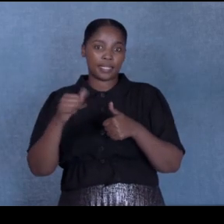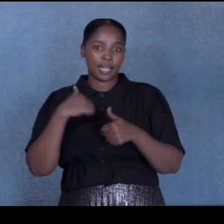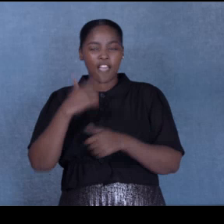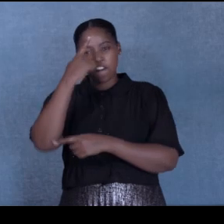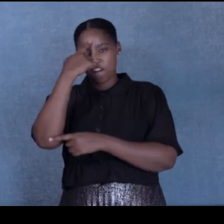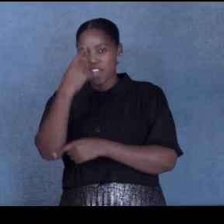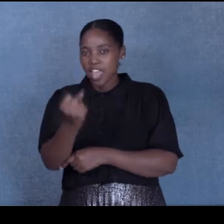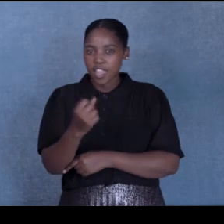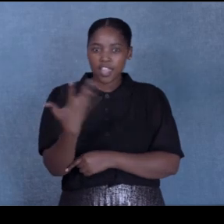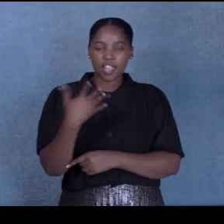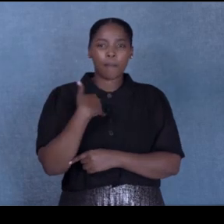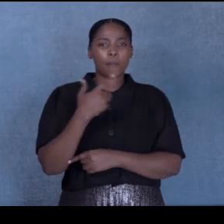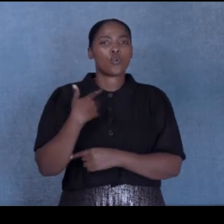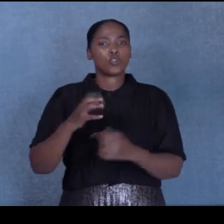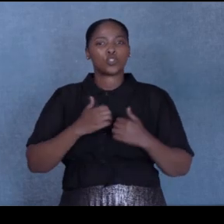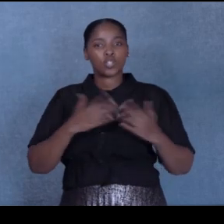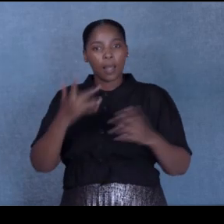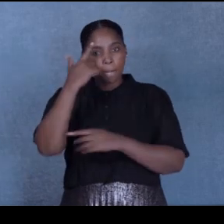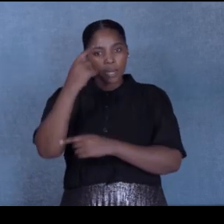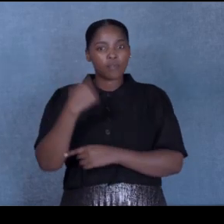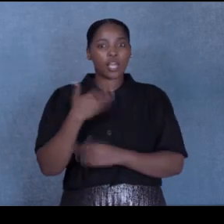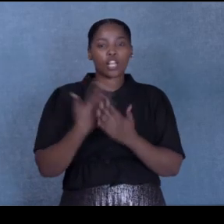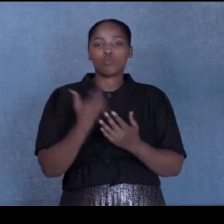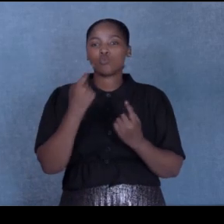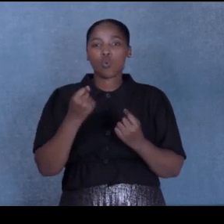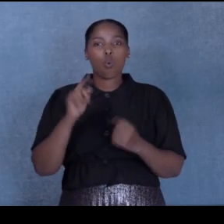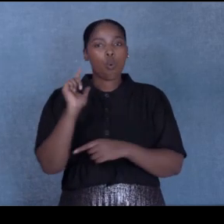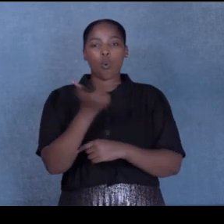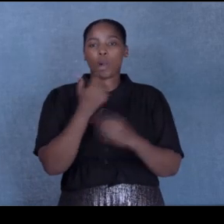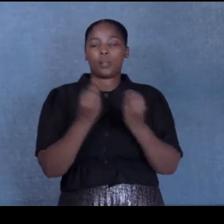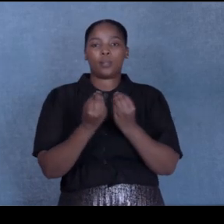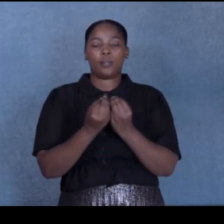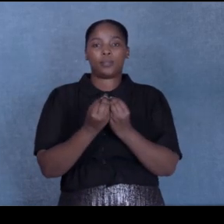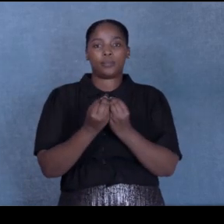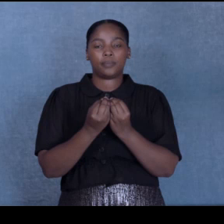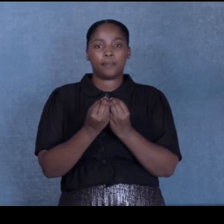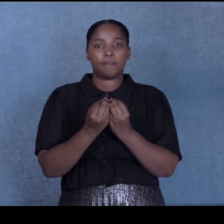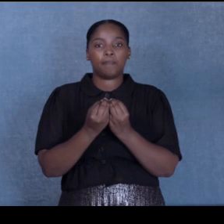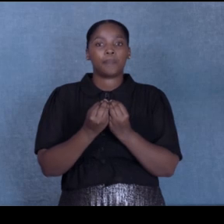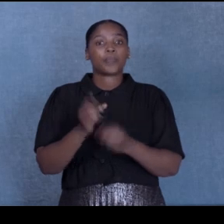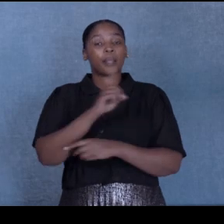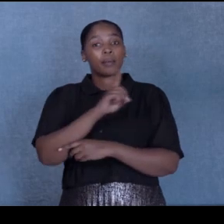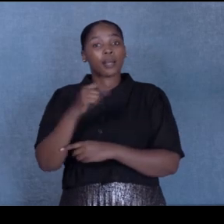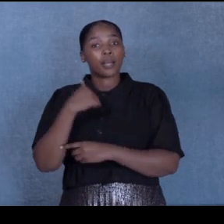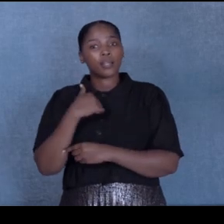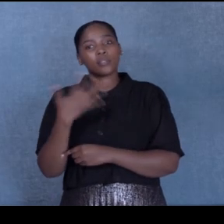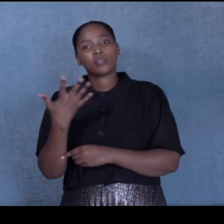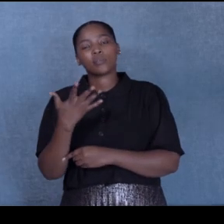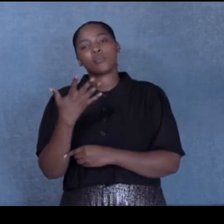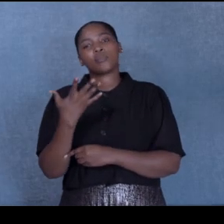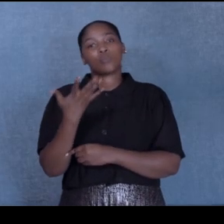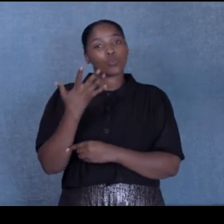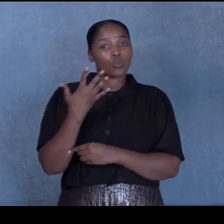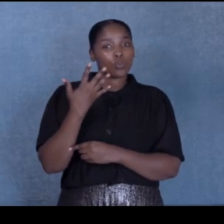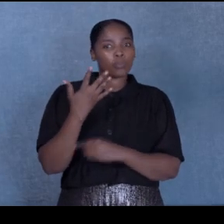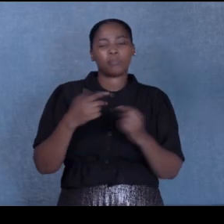and I started believing. And I believe that I can do all things through Christ who strengthens me. Philippians 4 verse 13. And that